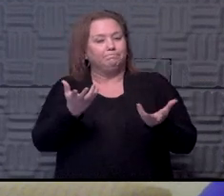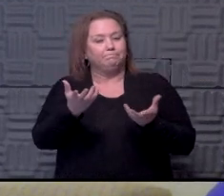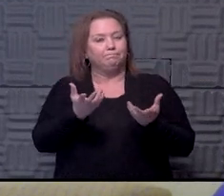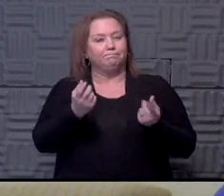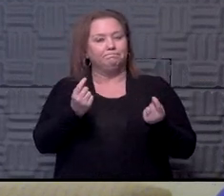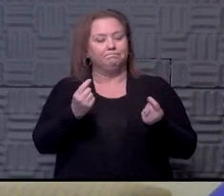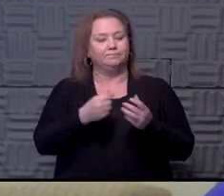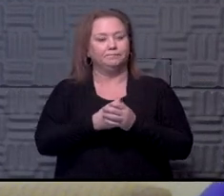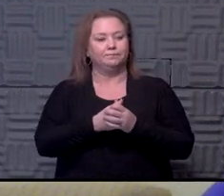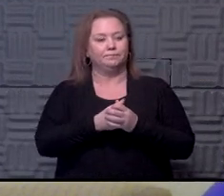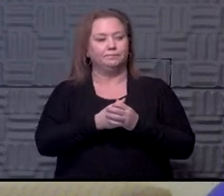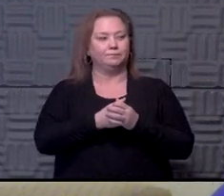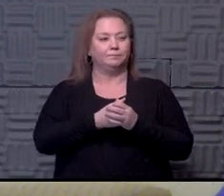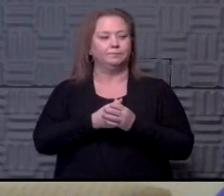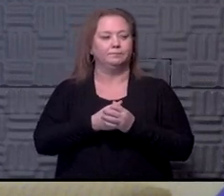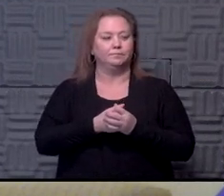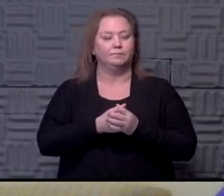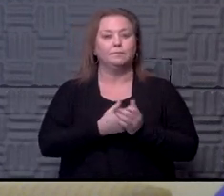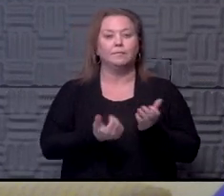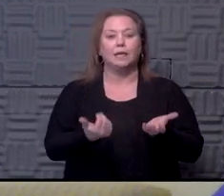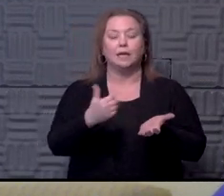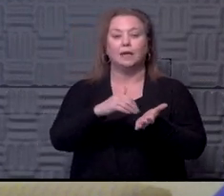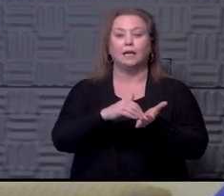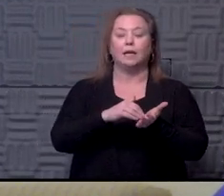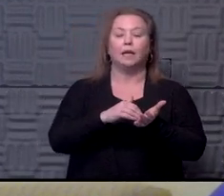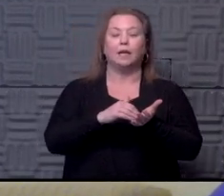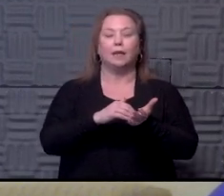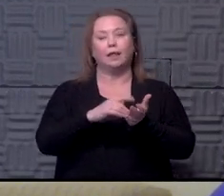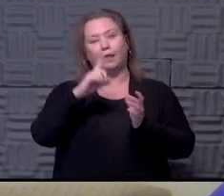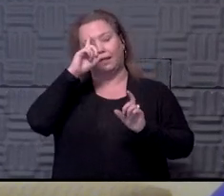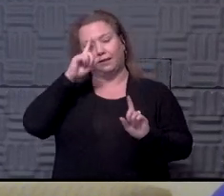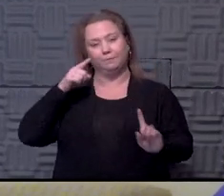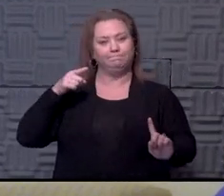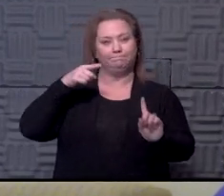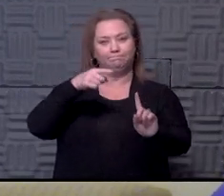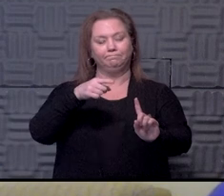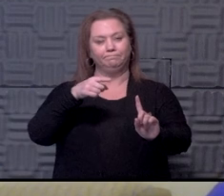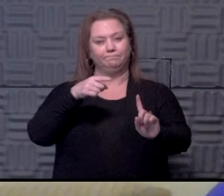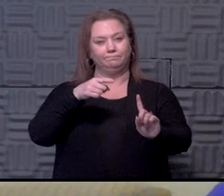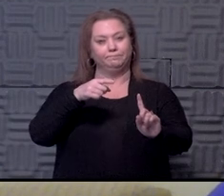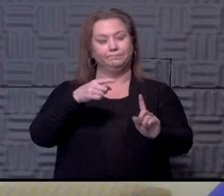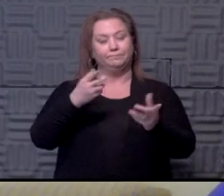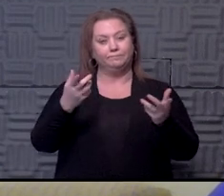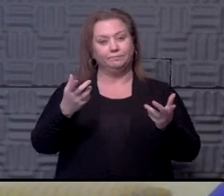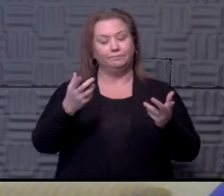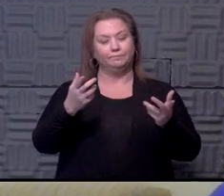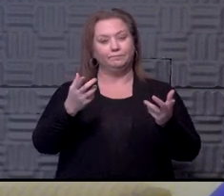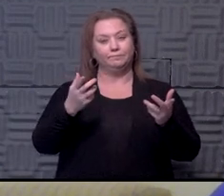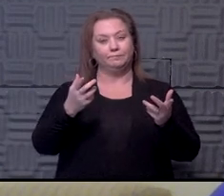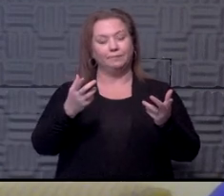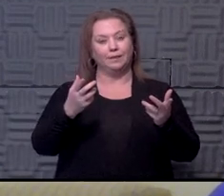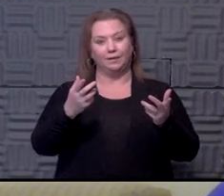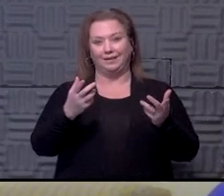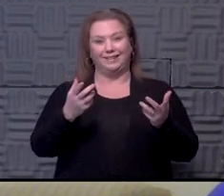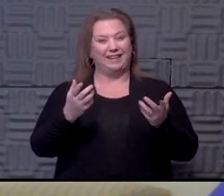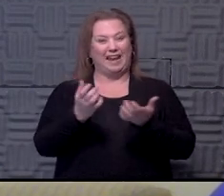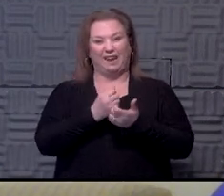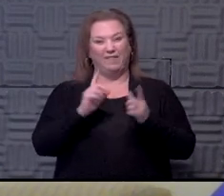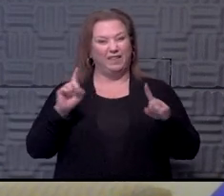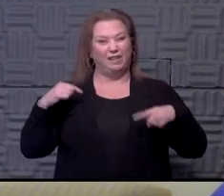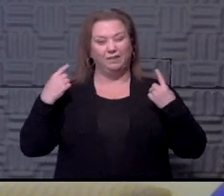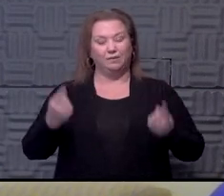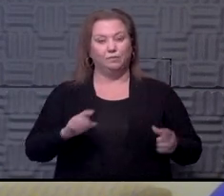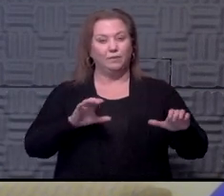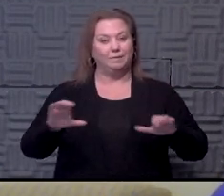I think, again, I think the main thing is doing a lot of the things that we've been doing